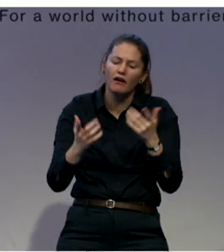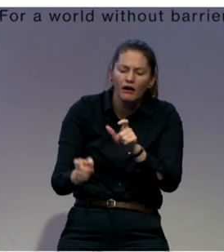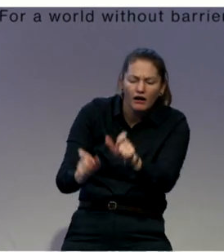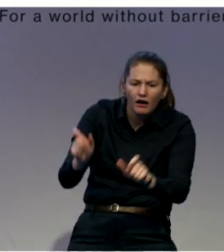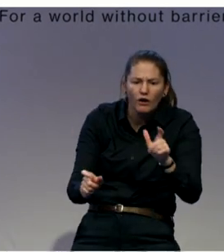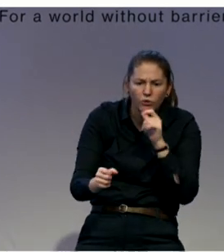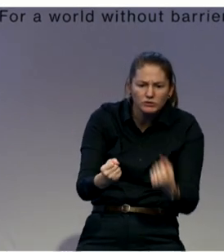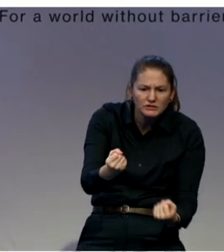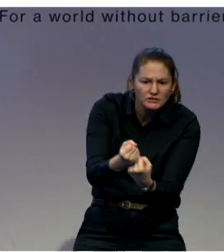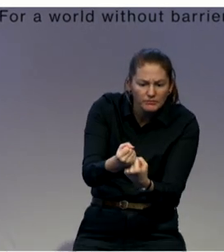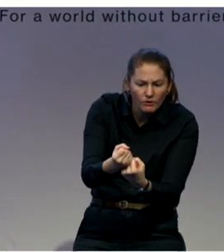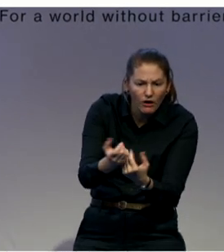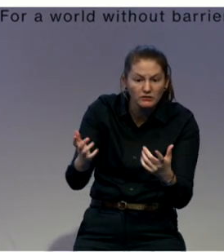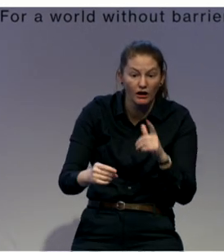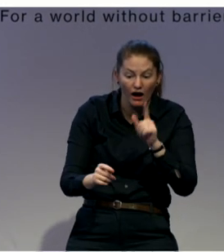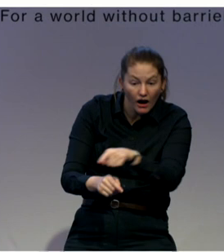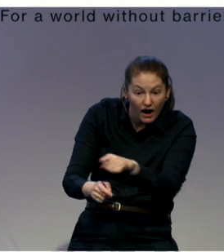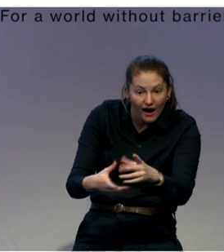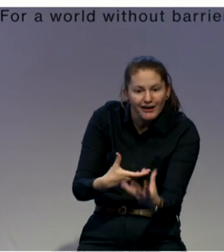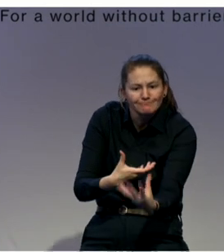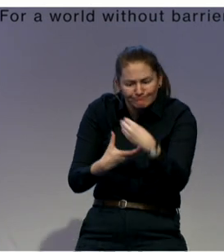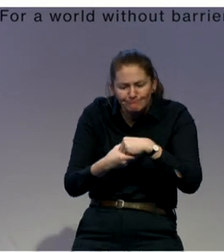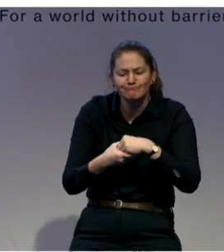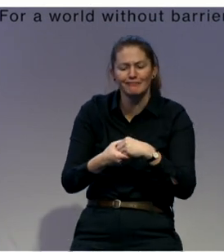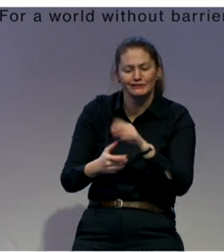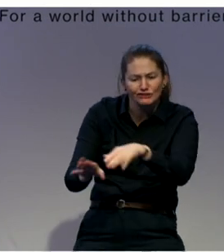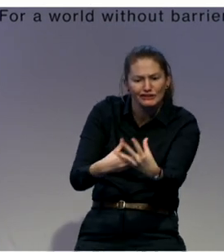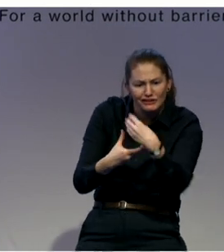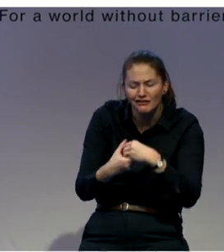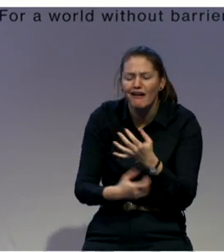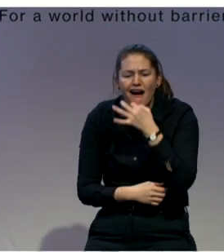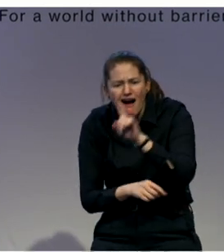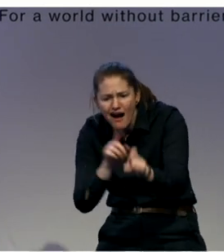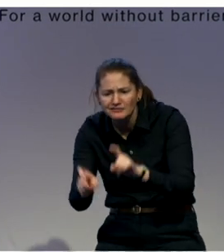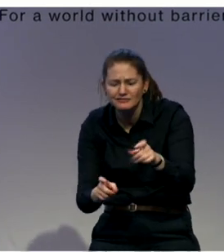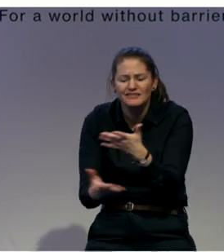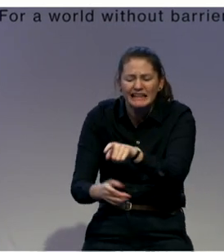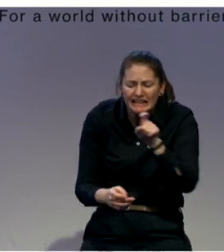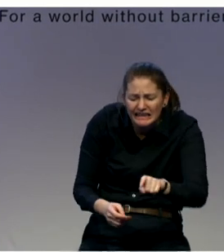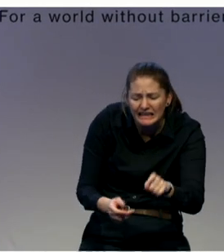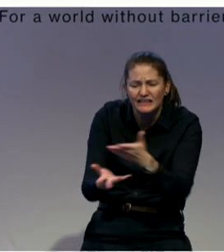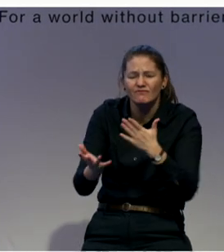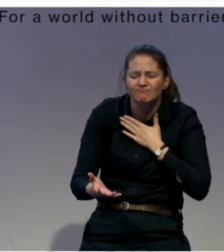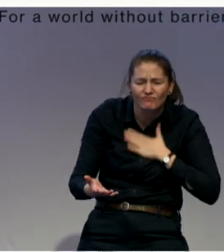Because our final goal is to improve their lives, not our plans. Thank you for your attention.